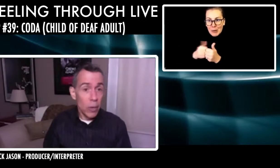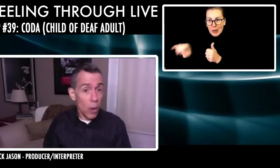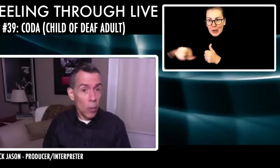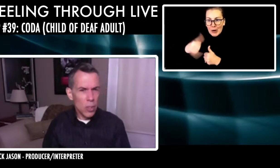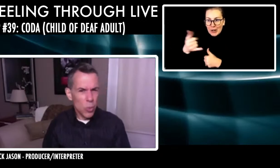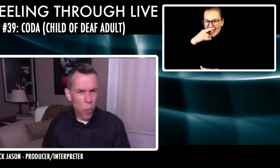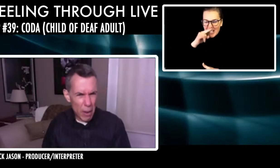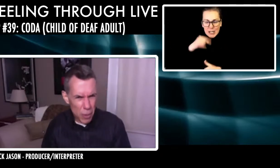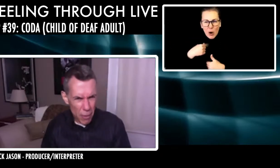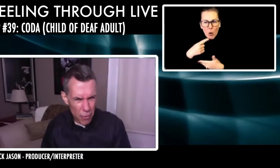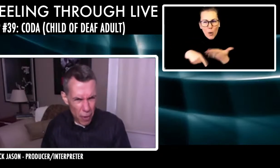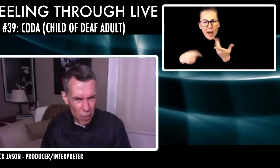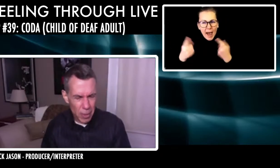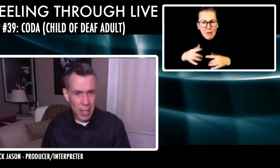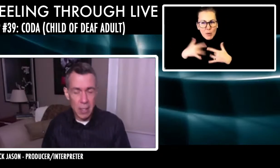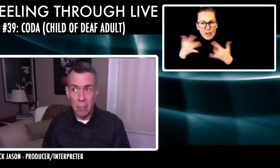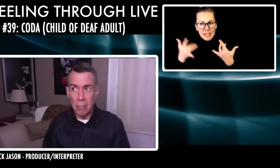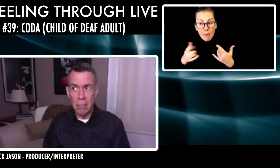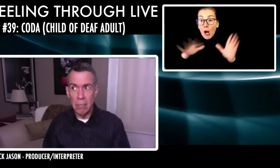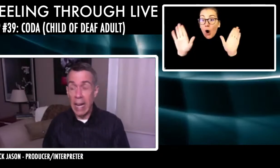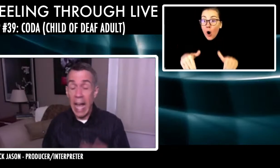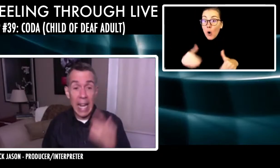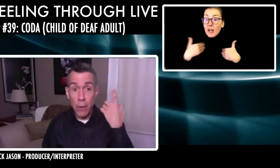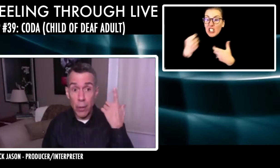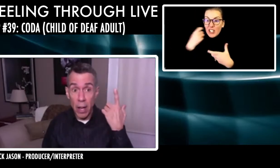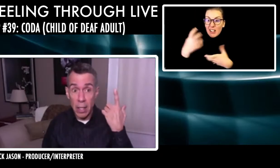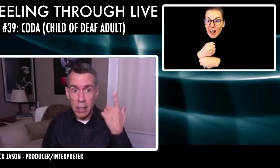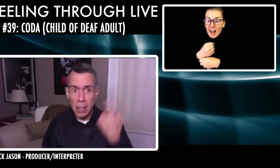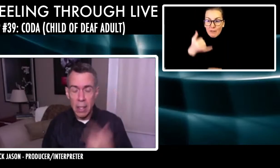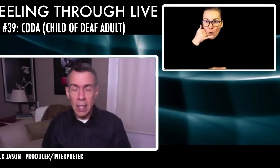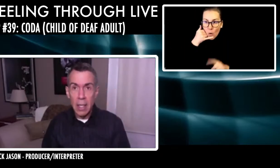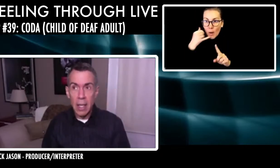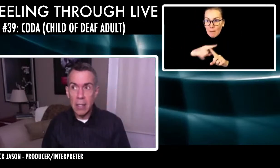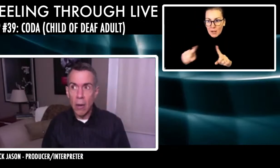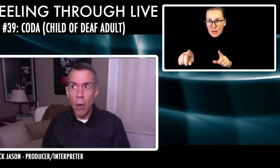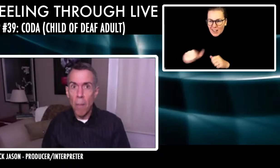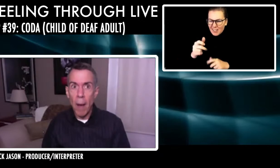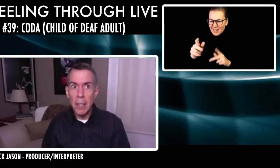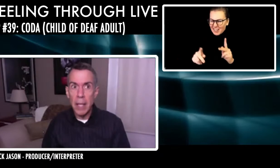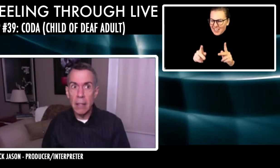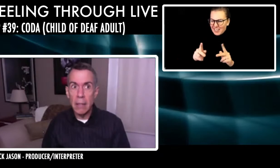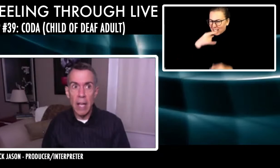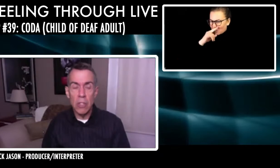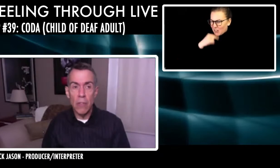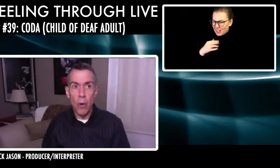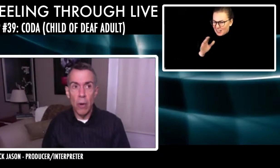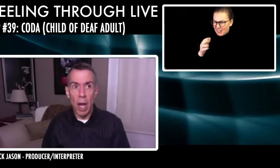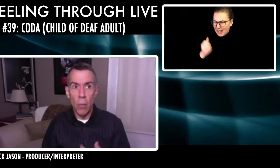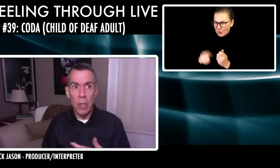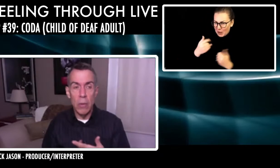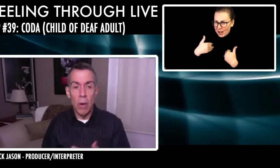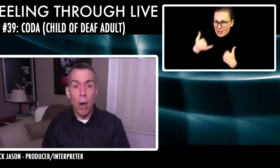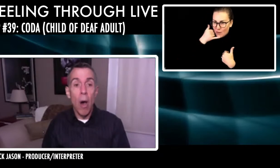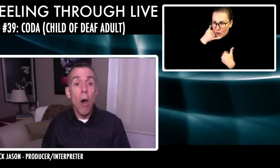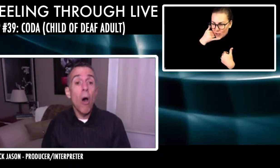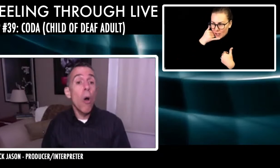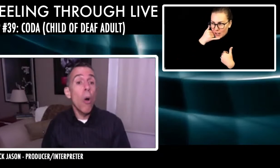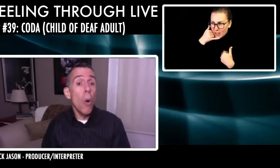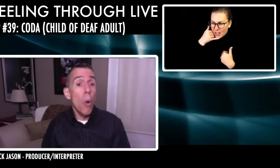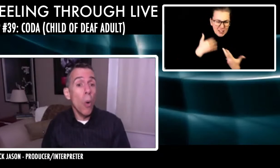no, no, no. I go, no. She goes, why don't you have a phone? And I said, and I had never thought of this. And I said, Oh, mom and dad can't use the phone. I, we,